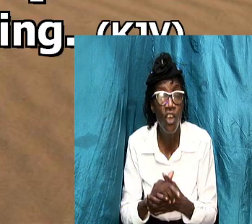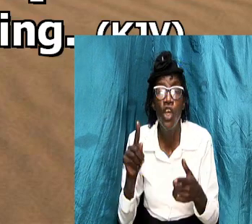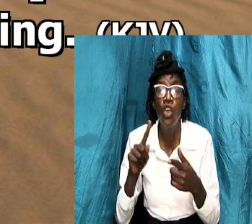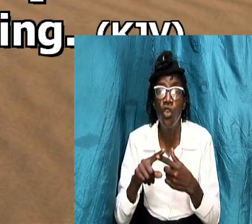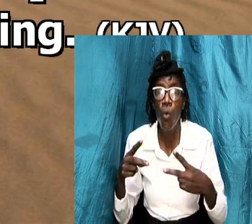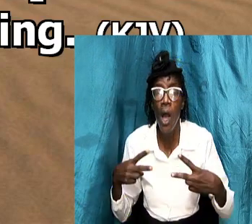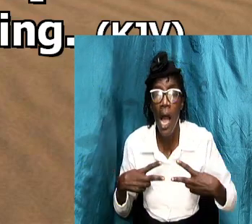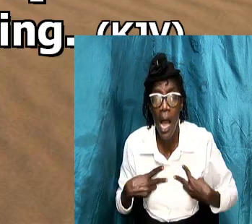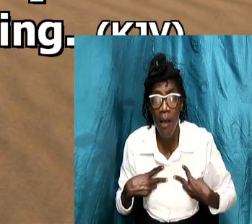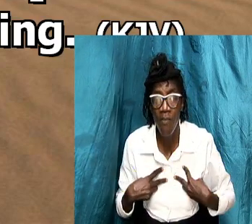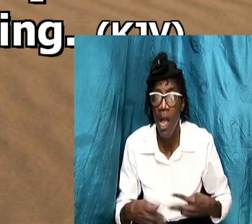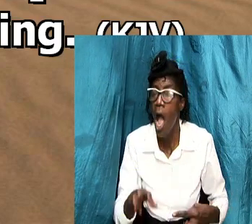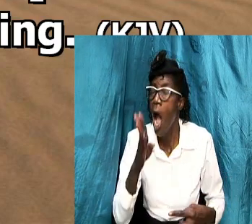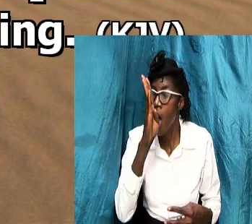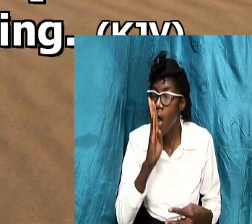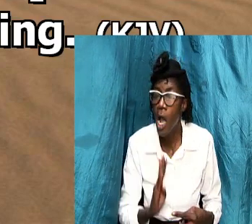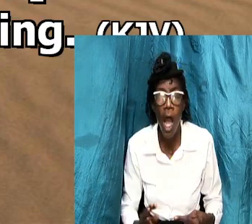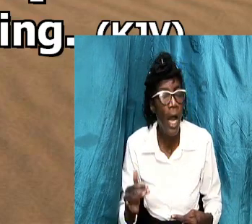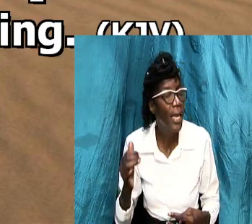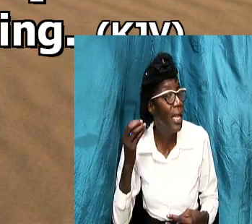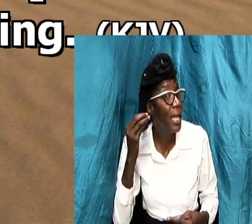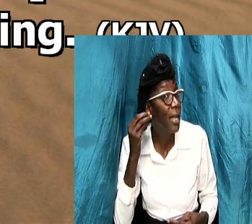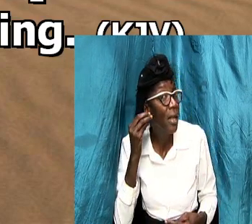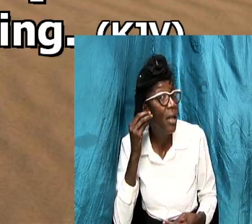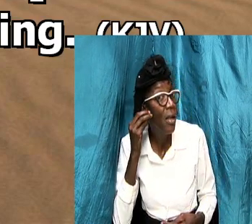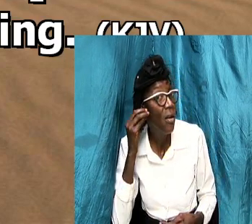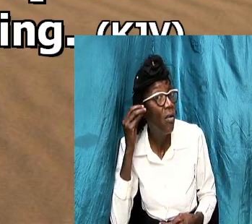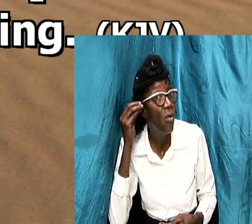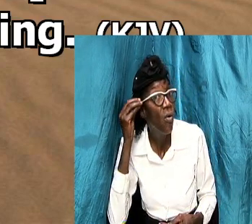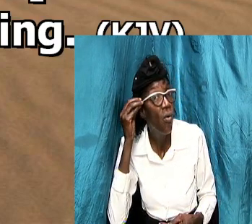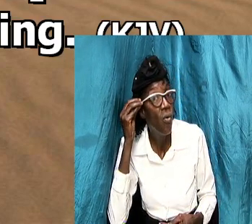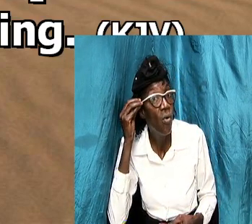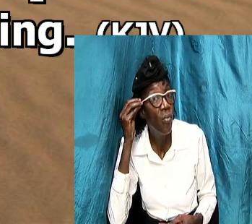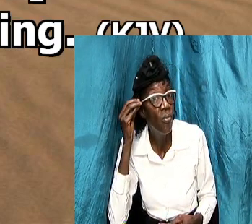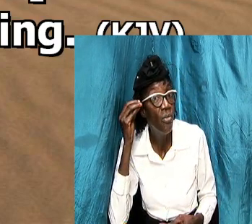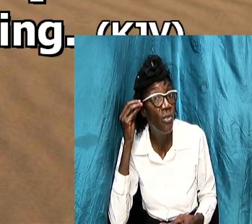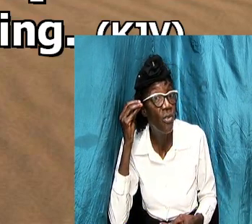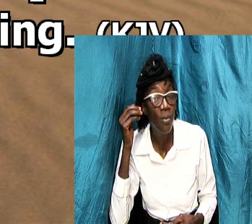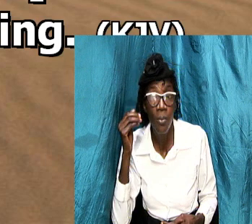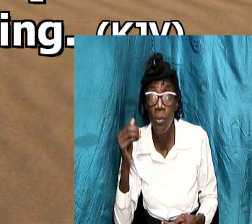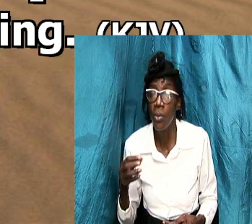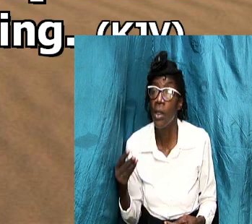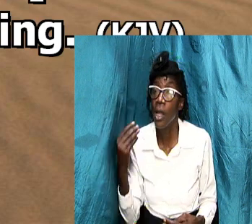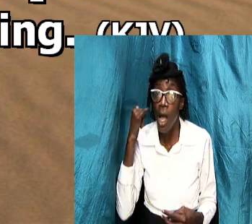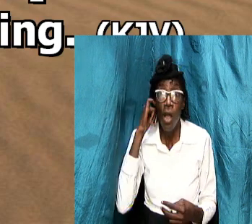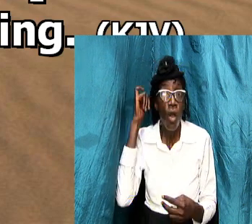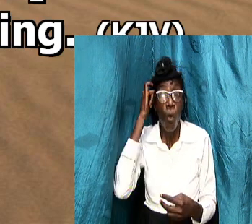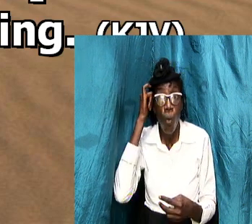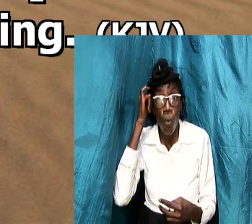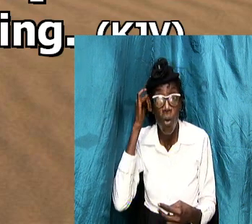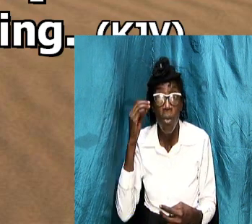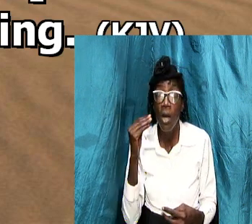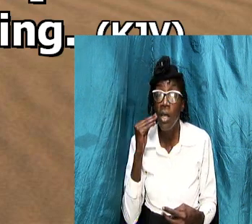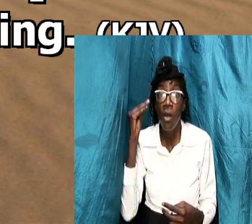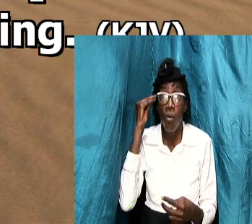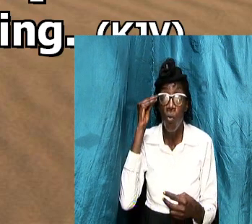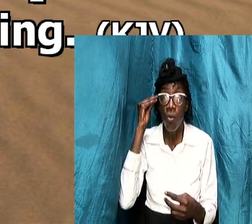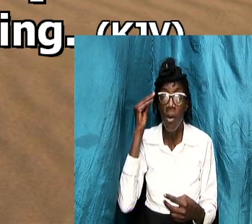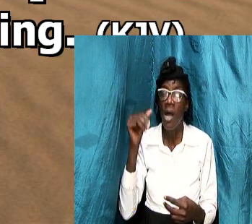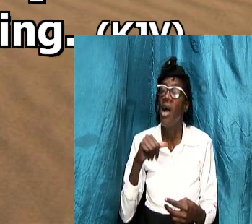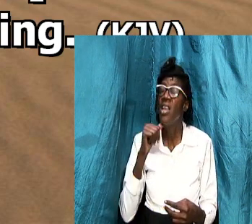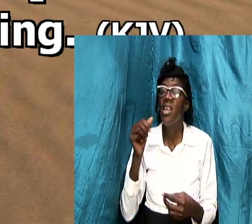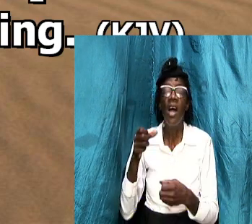godly homes a home a is not designed to function